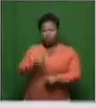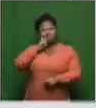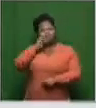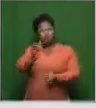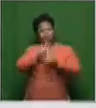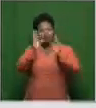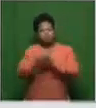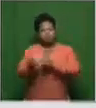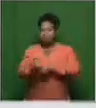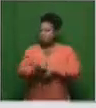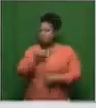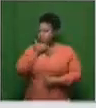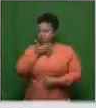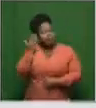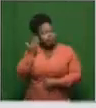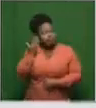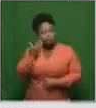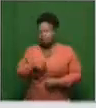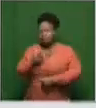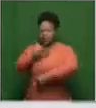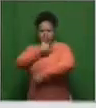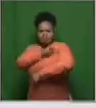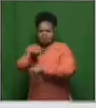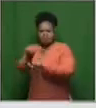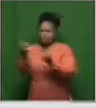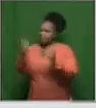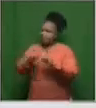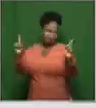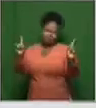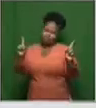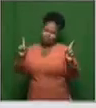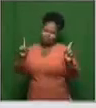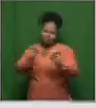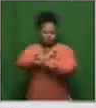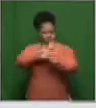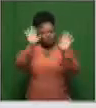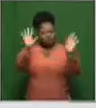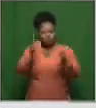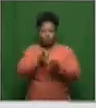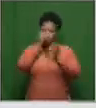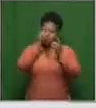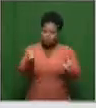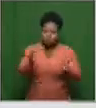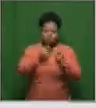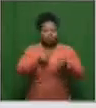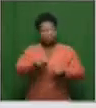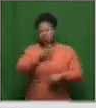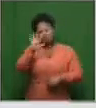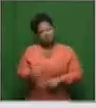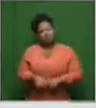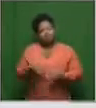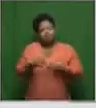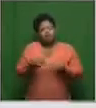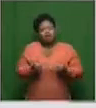If we're not happy with that, we will not register a product. And I want to say that very strongly to the South African public. The South African Health